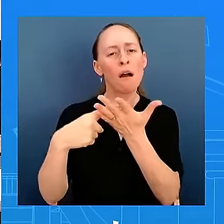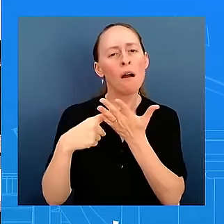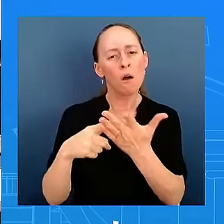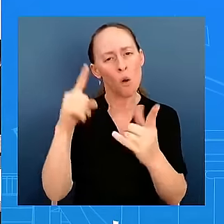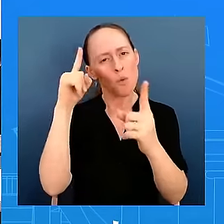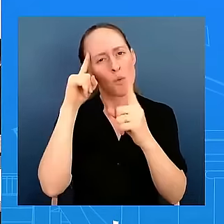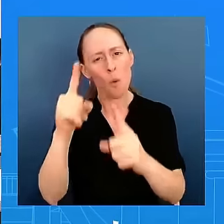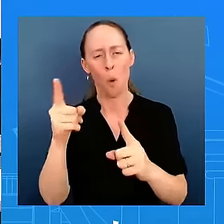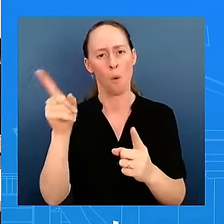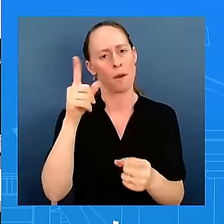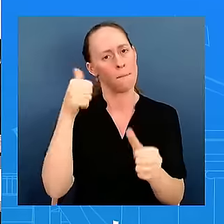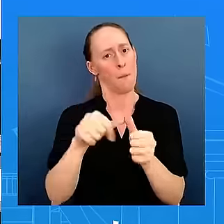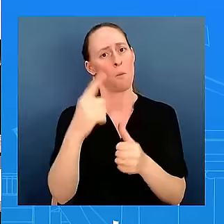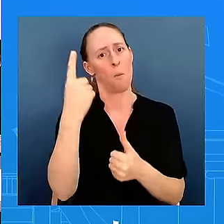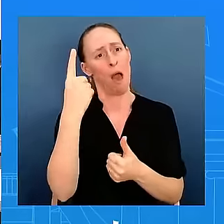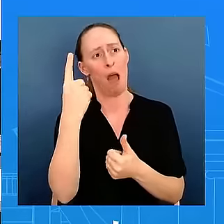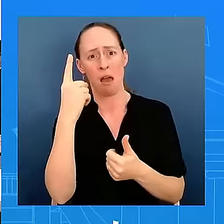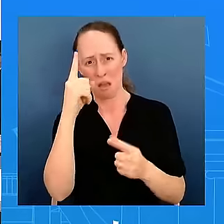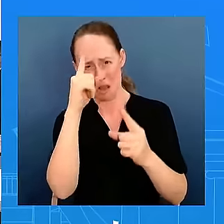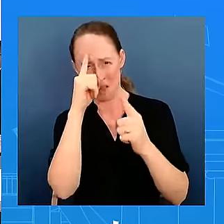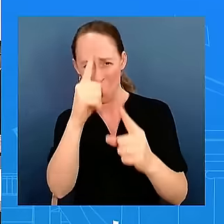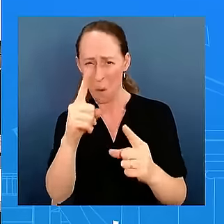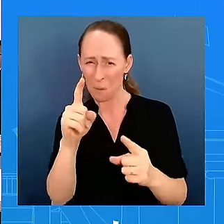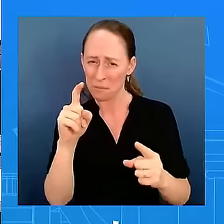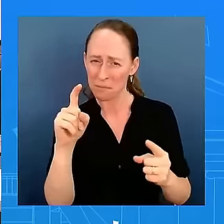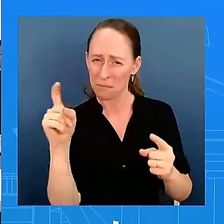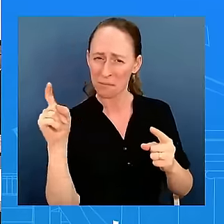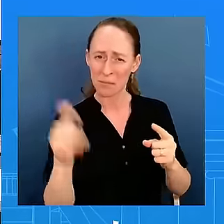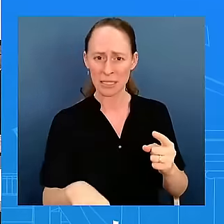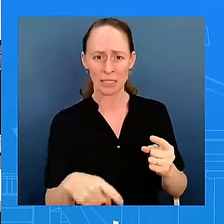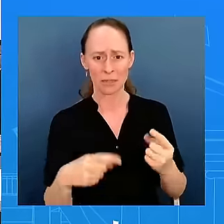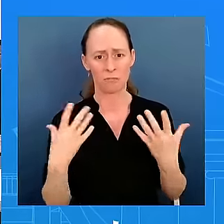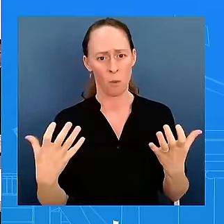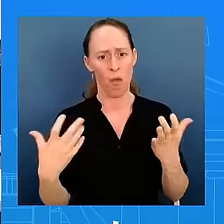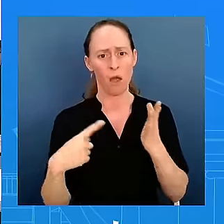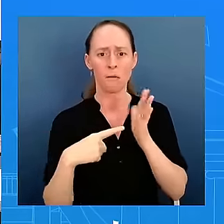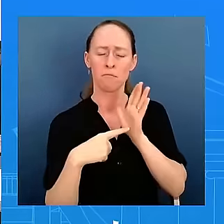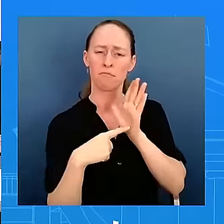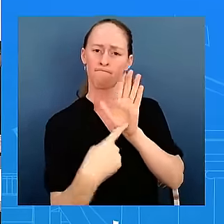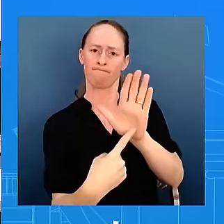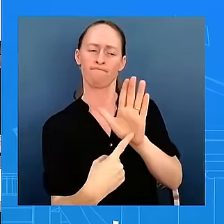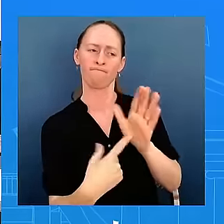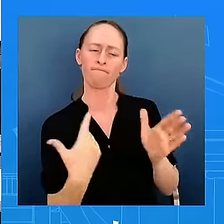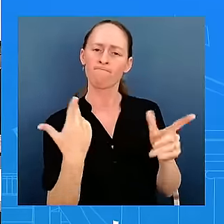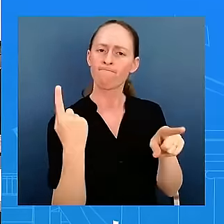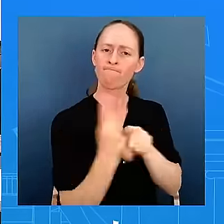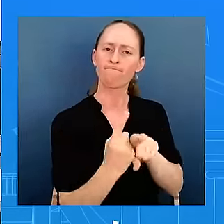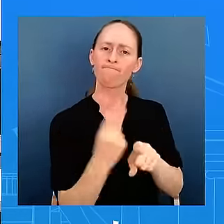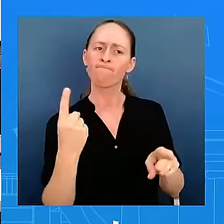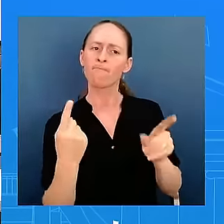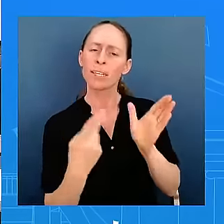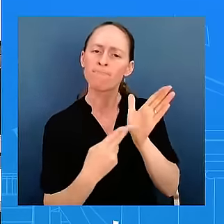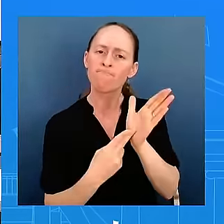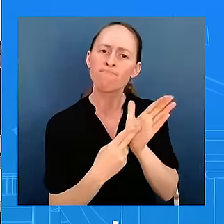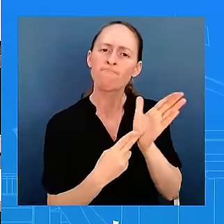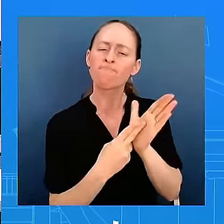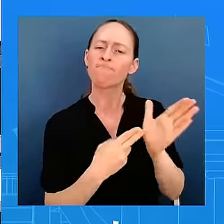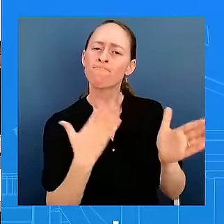The Prime Minister of Israel is in the judgment of the Chief Prosecutor of the International Criminal Court, a war criminal.